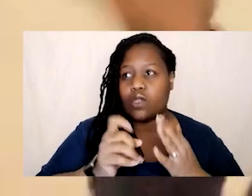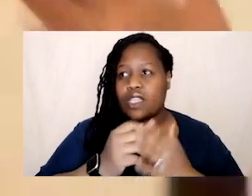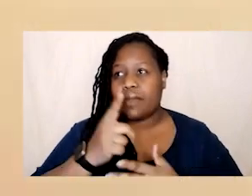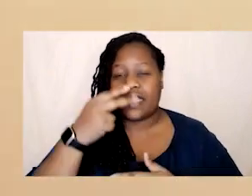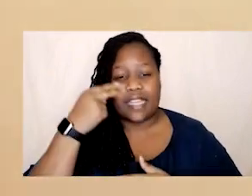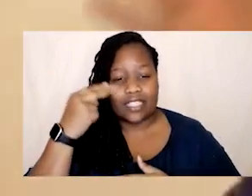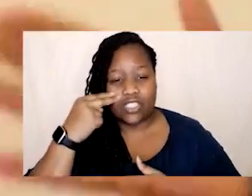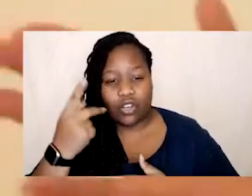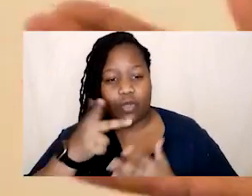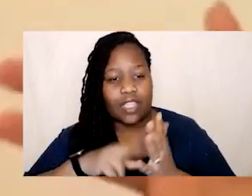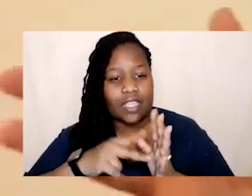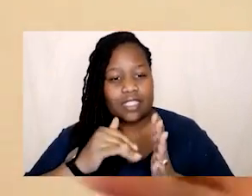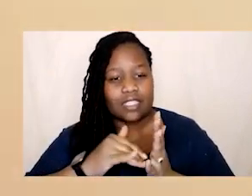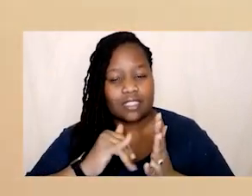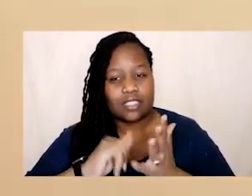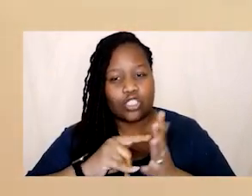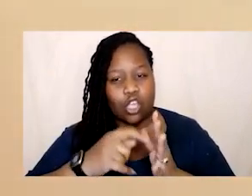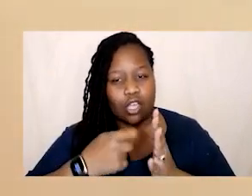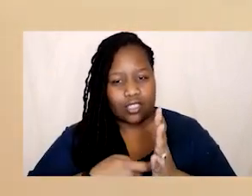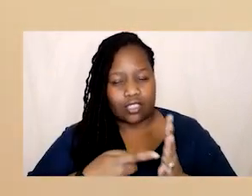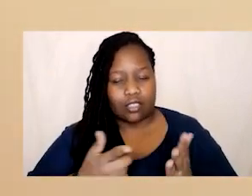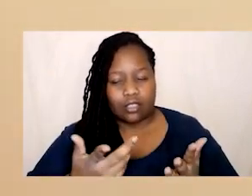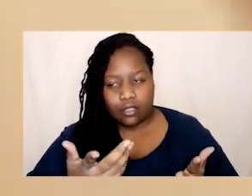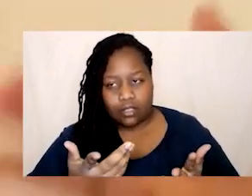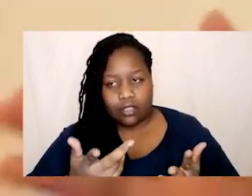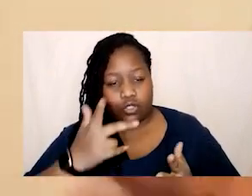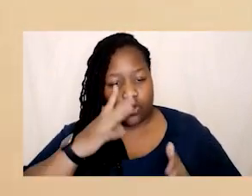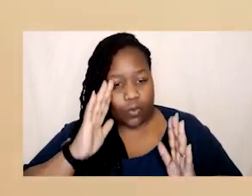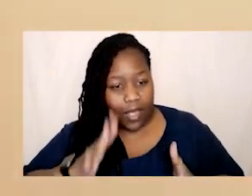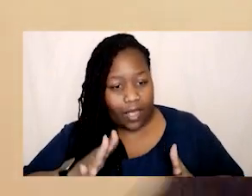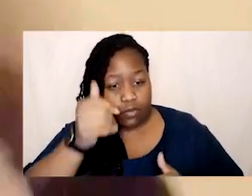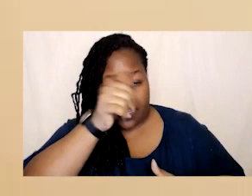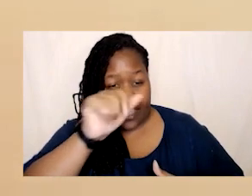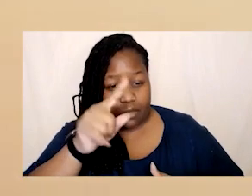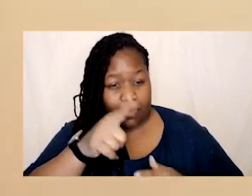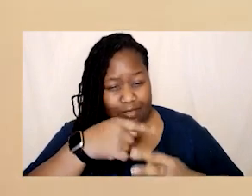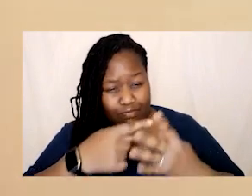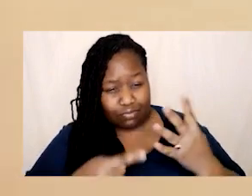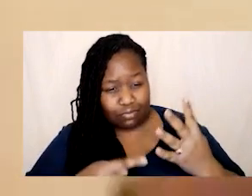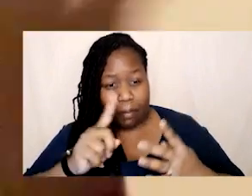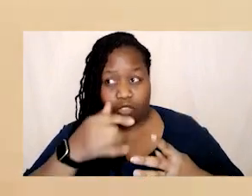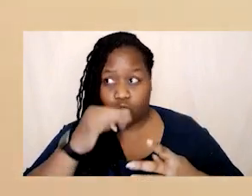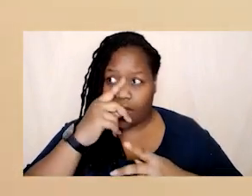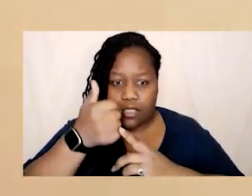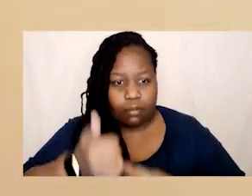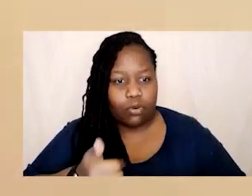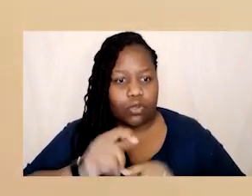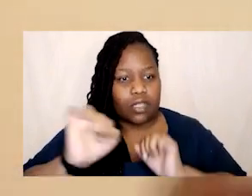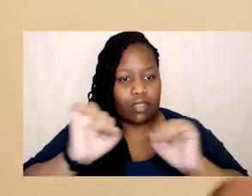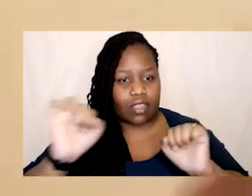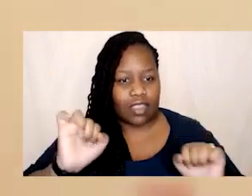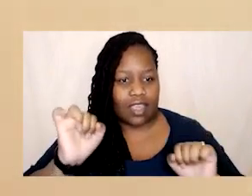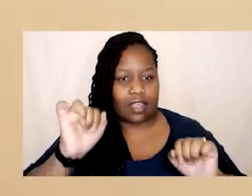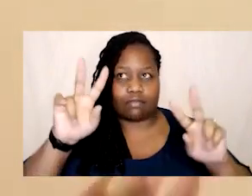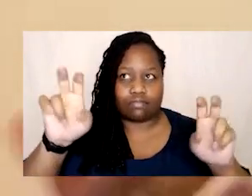with nsars of course you don't need to be um an expert in any of those things but you can amplify those voices you can amplify trusted